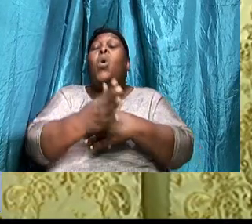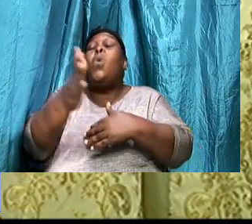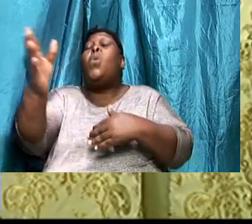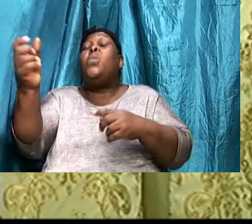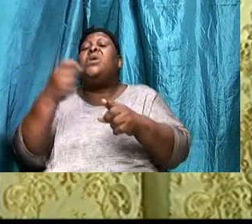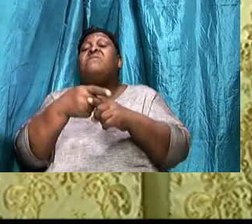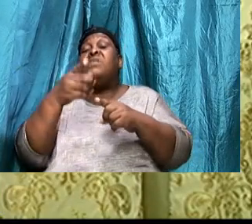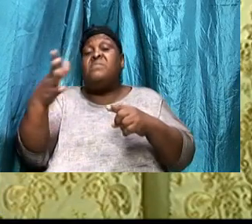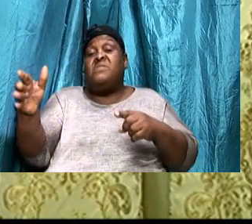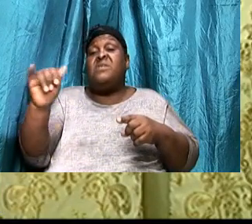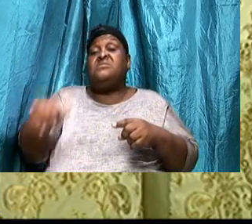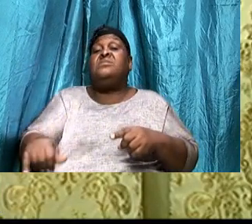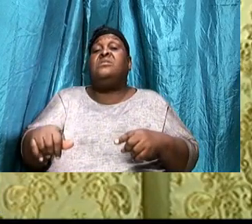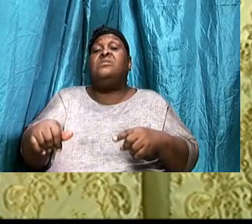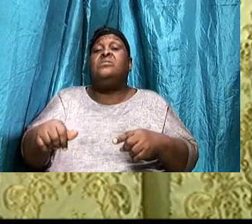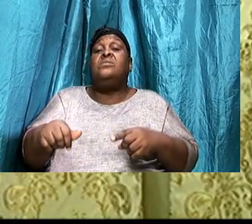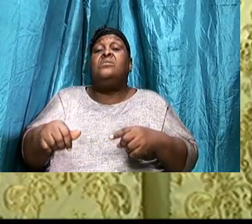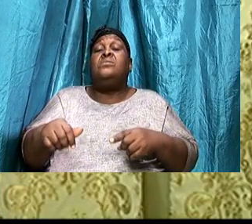destroy it,